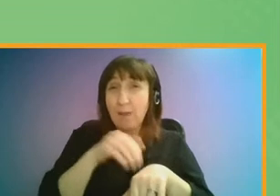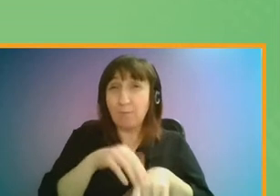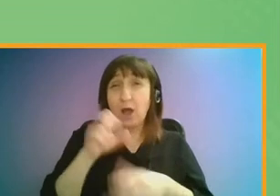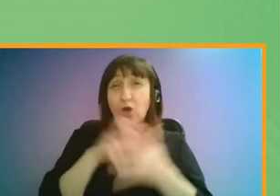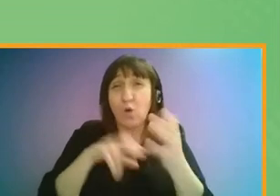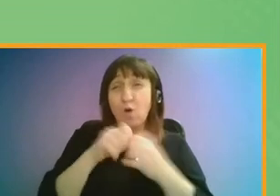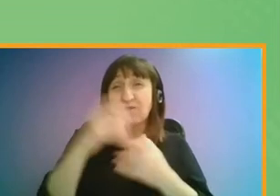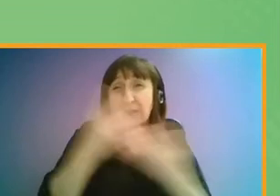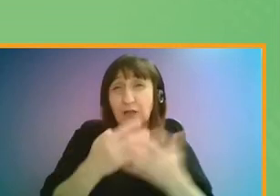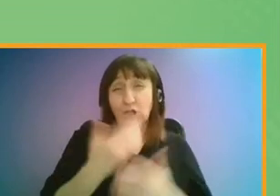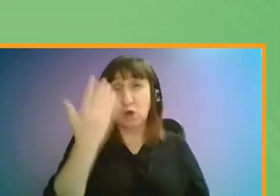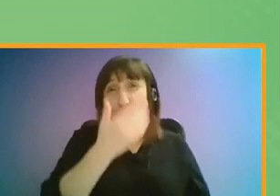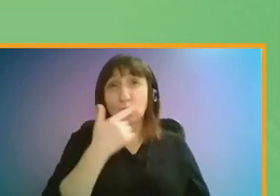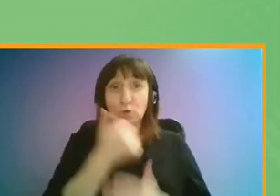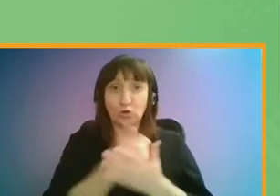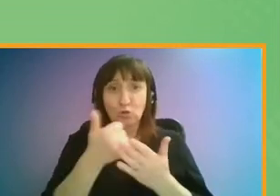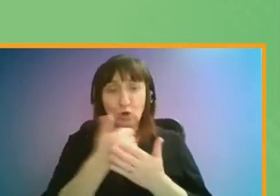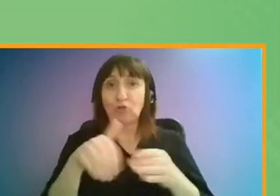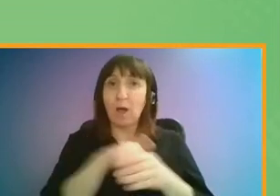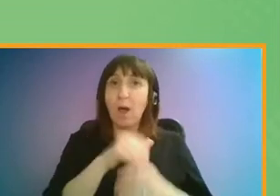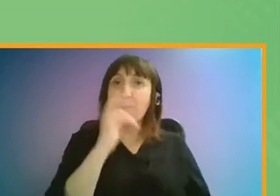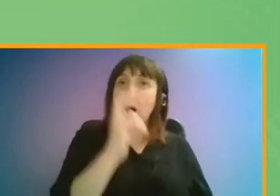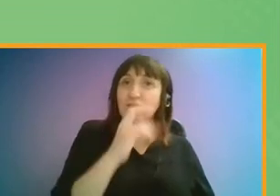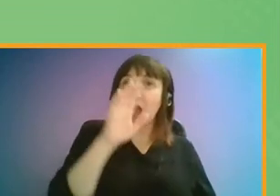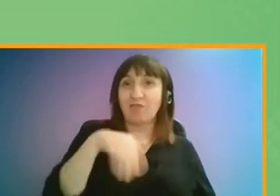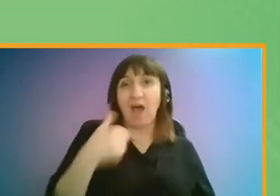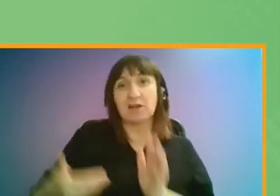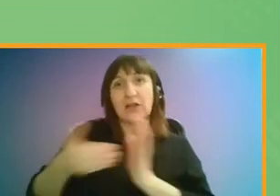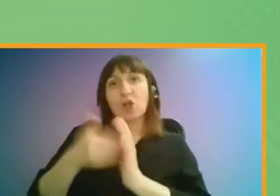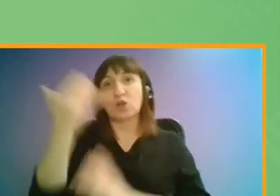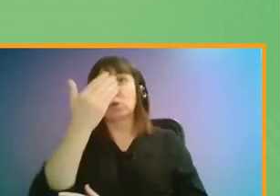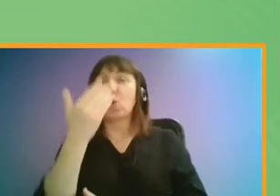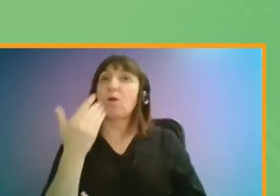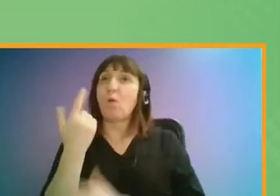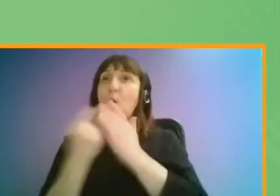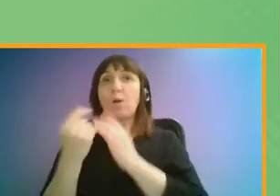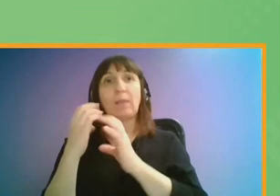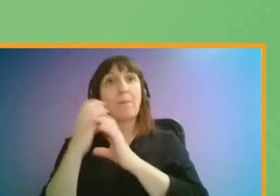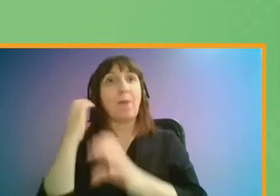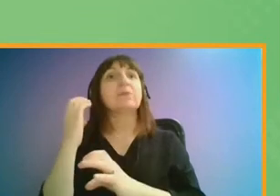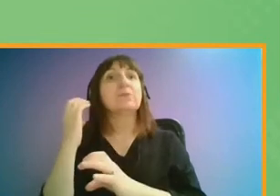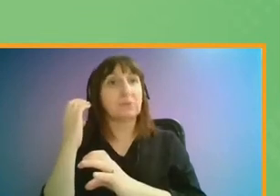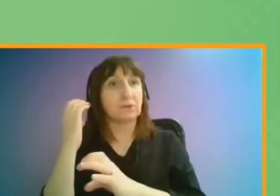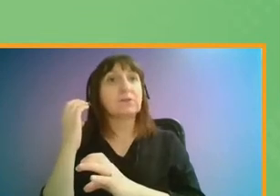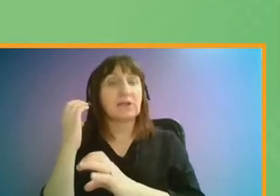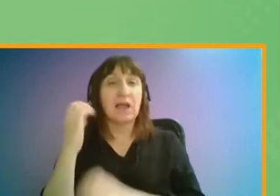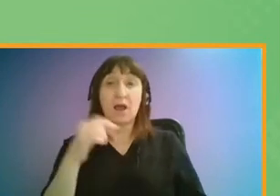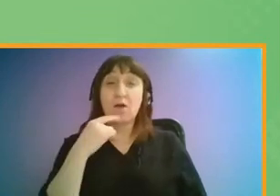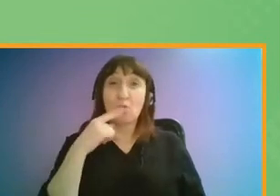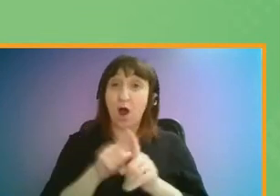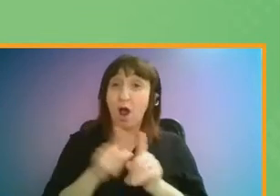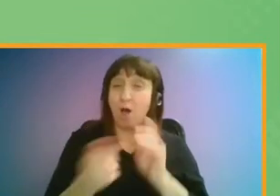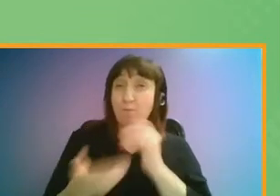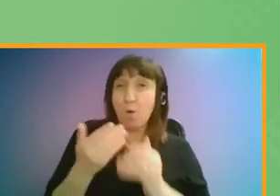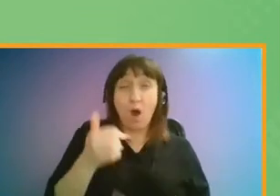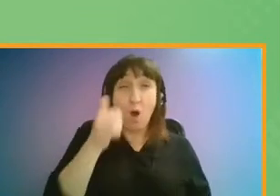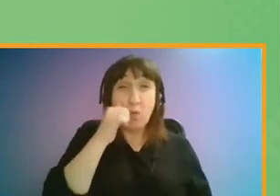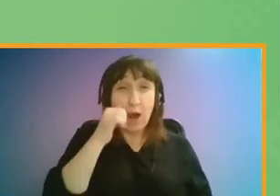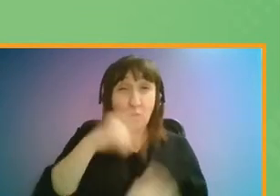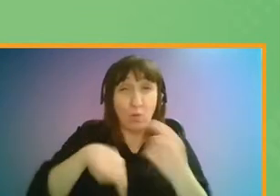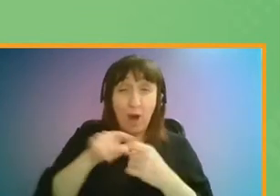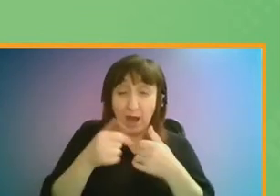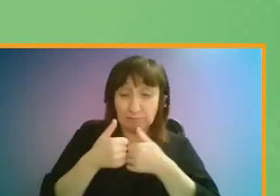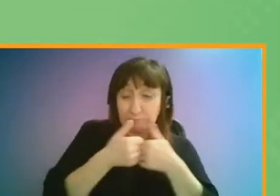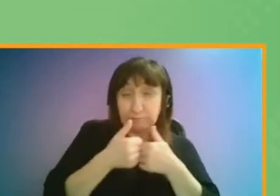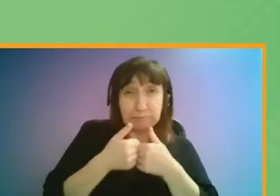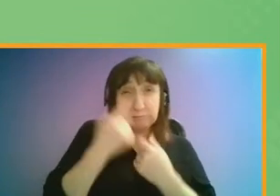school children using the regular scheduled buses, rather than the additional school children only services. And also in the increased awareness of when there's crowding on